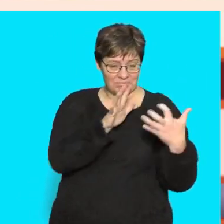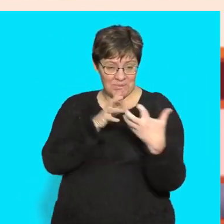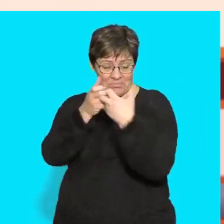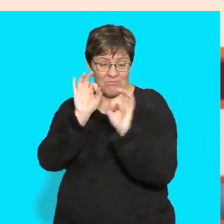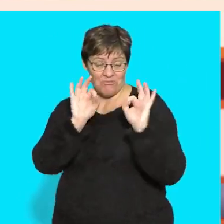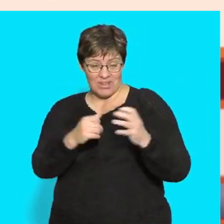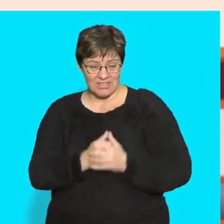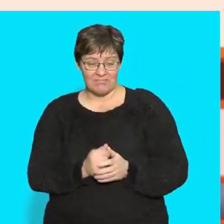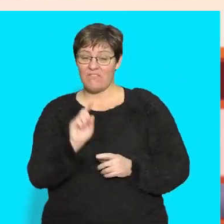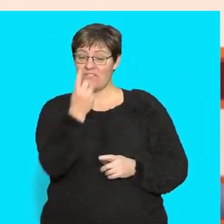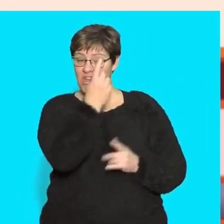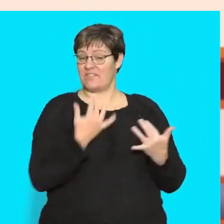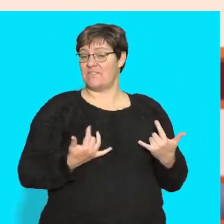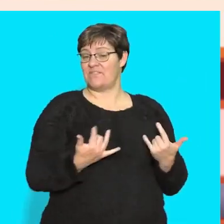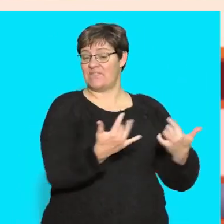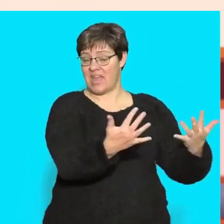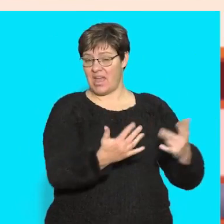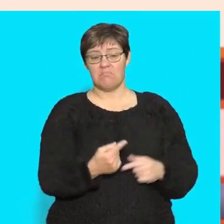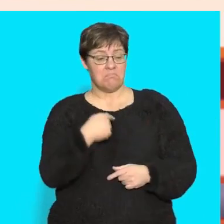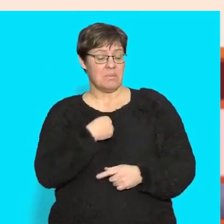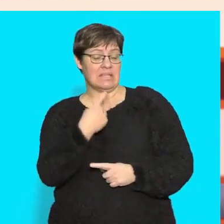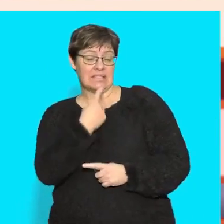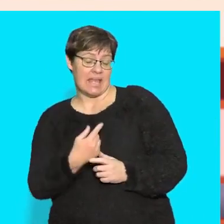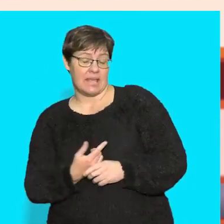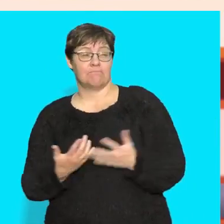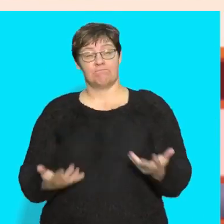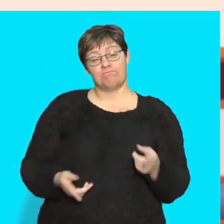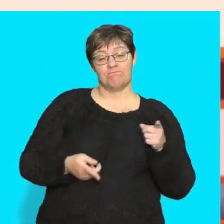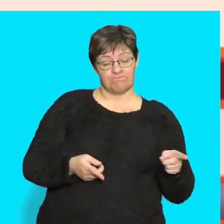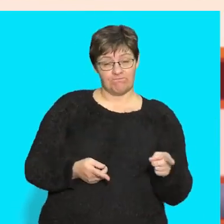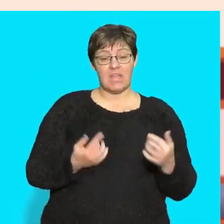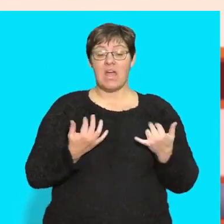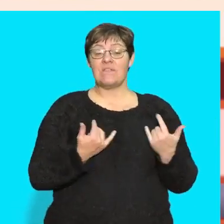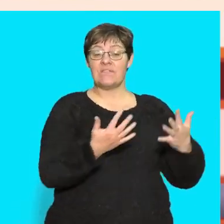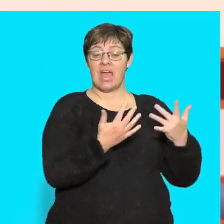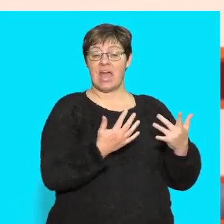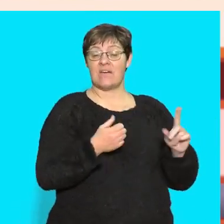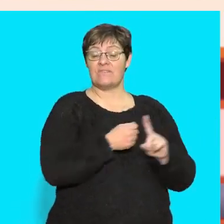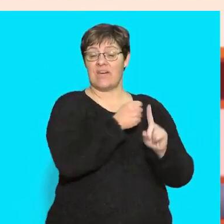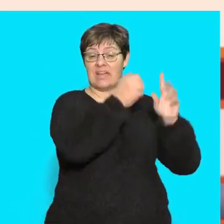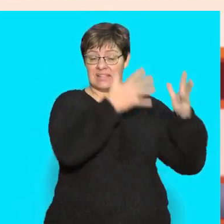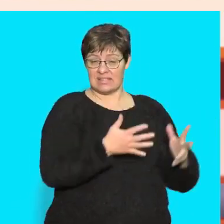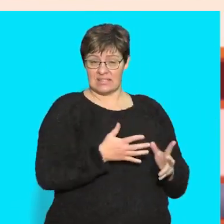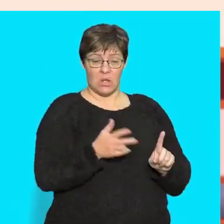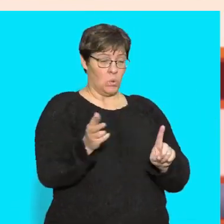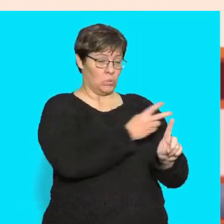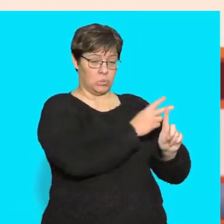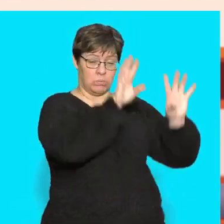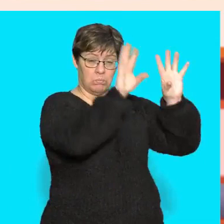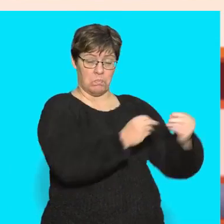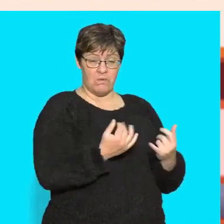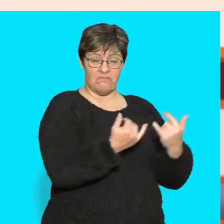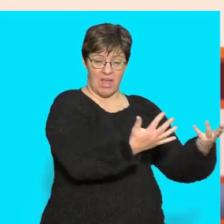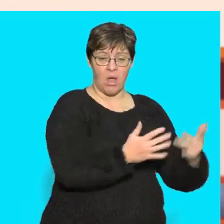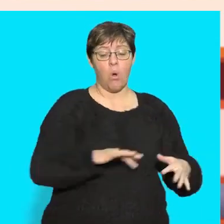first word is fire. Should I say firefighters put out fires? Or should I